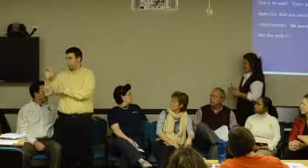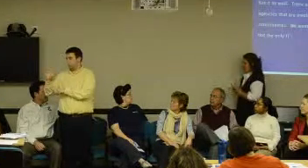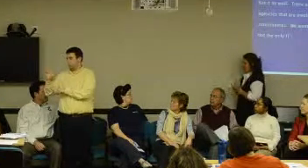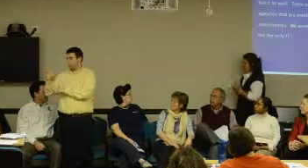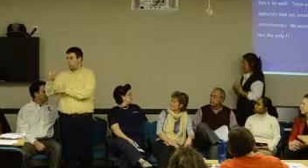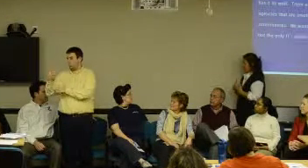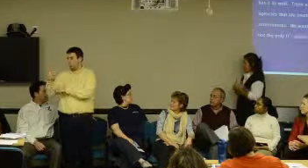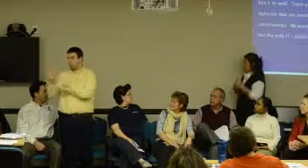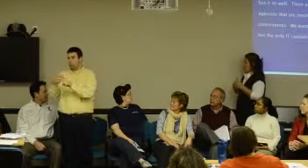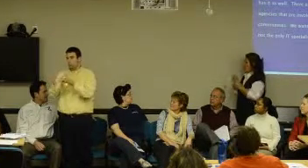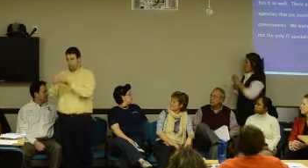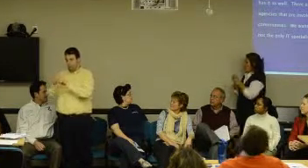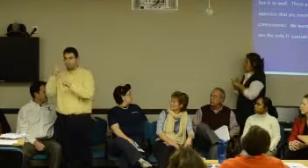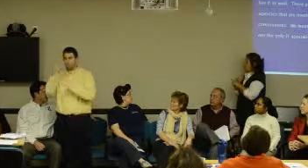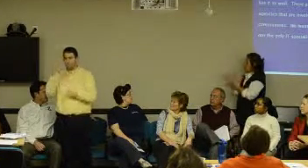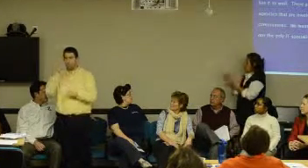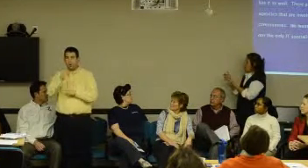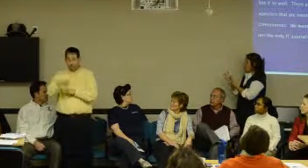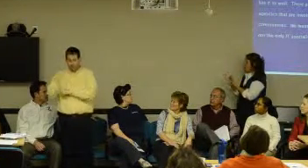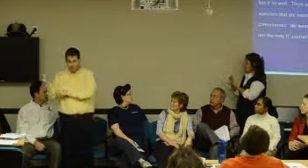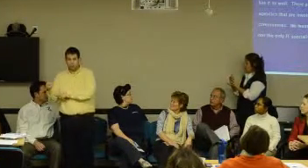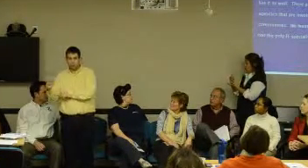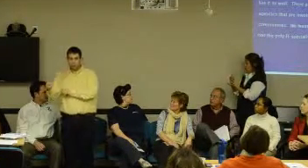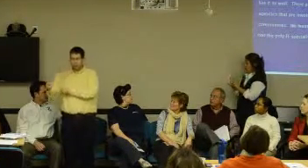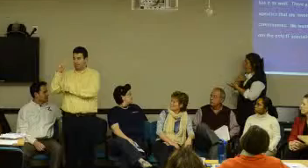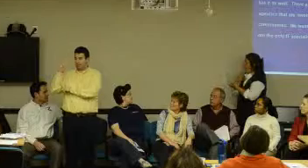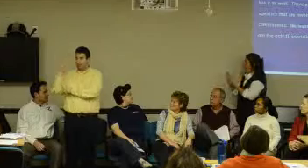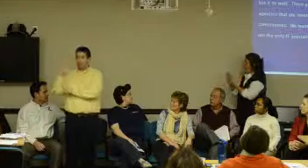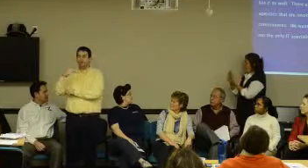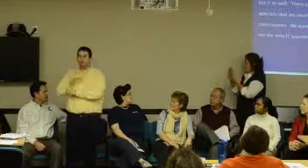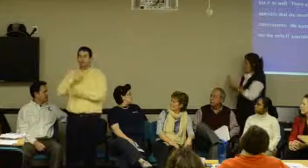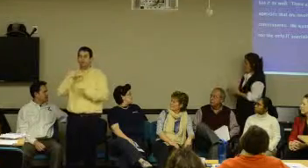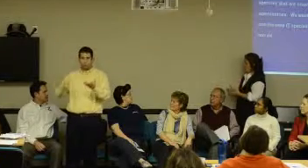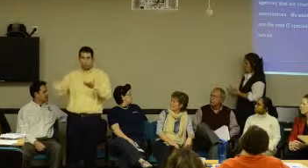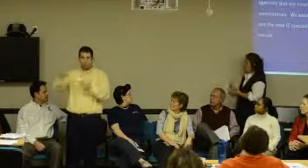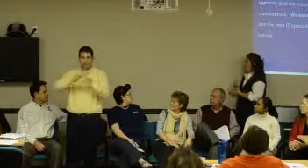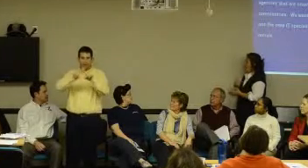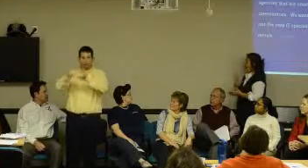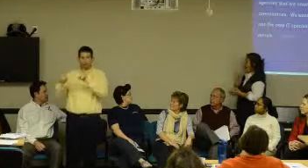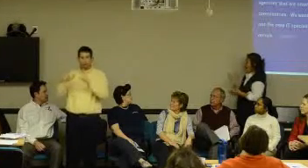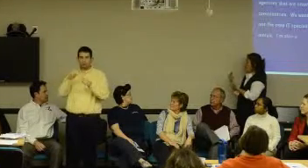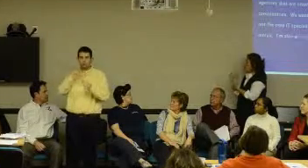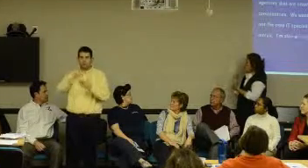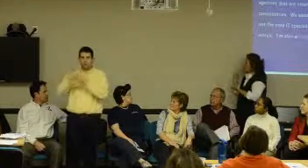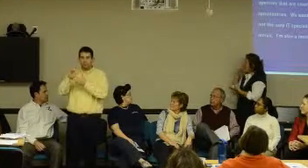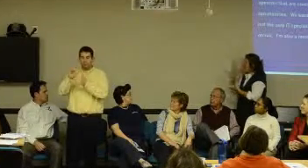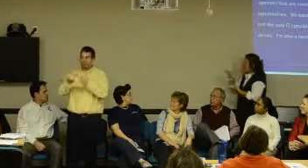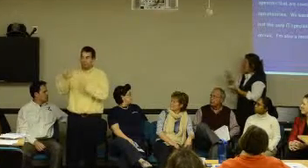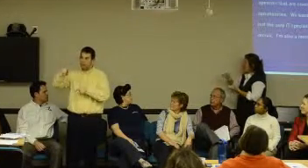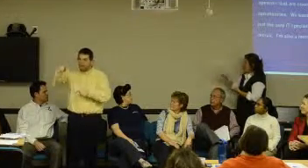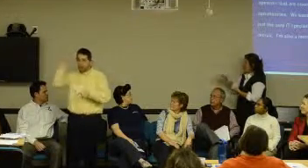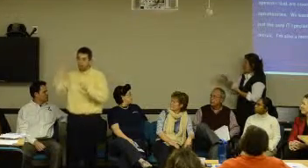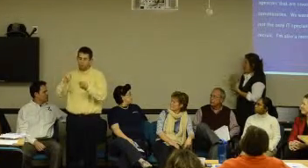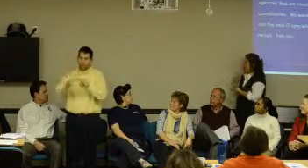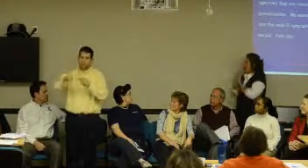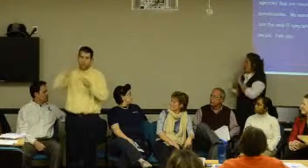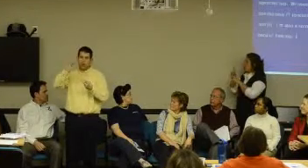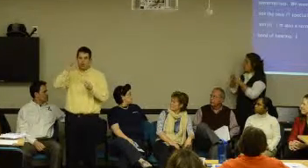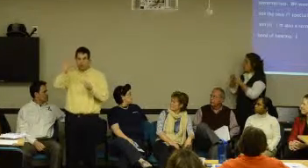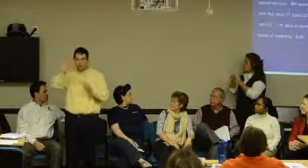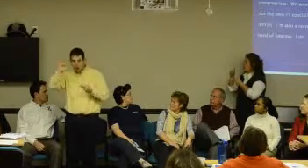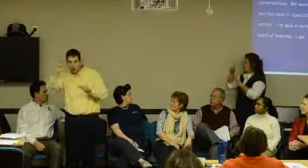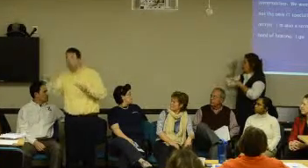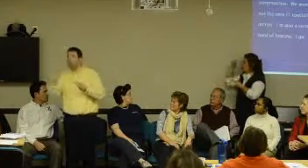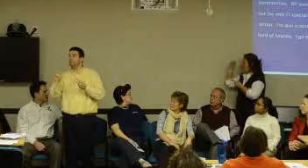Also, we recruit, a recruiter for, I'm also a recruiter for deaf and hard of hearing. You know, I go to different deaf